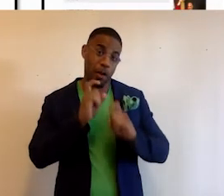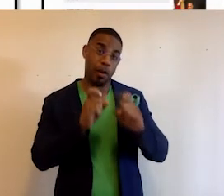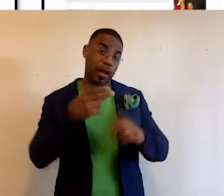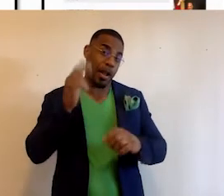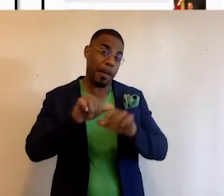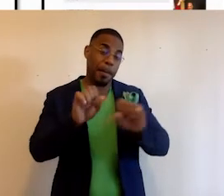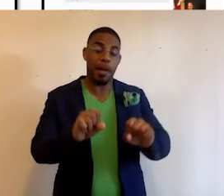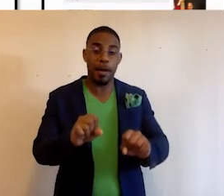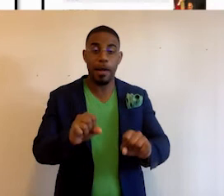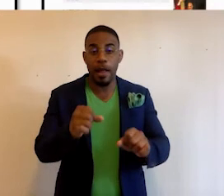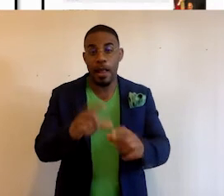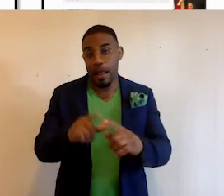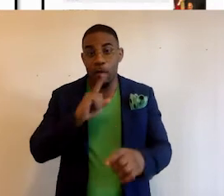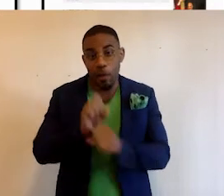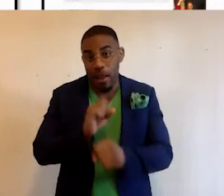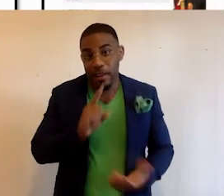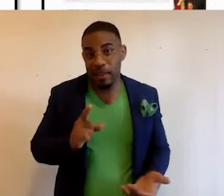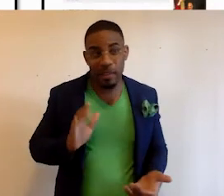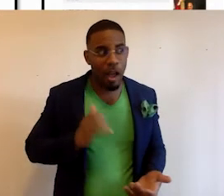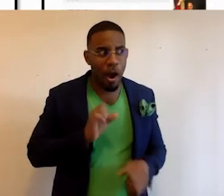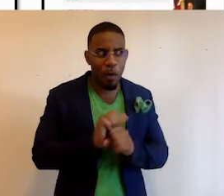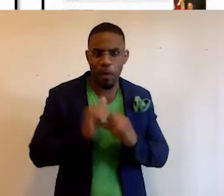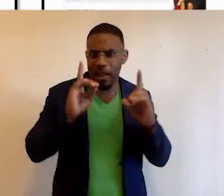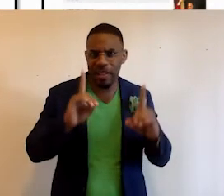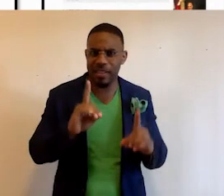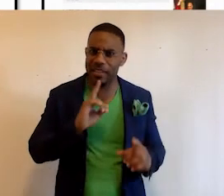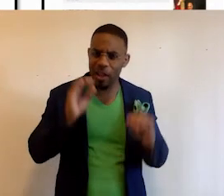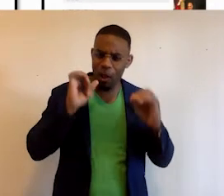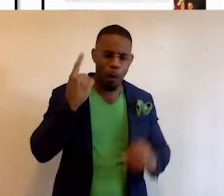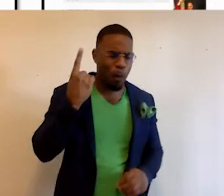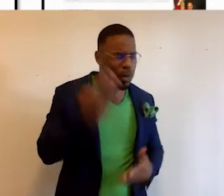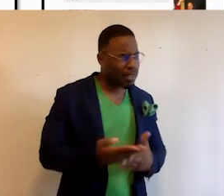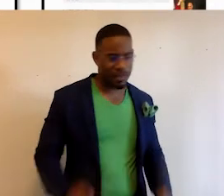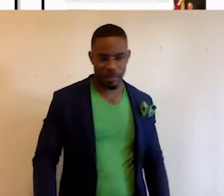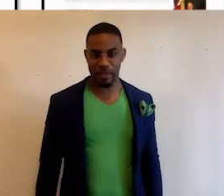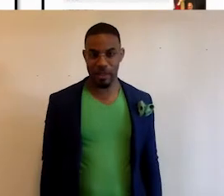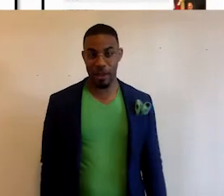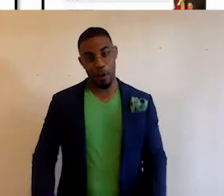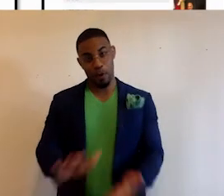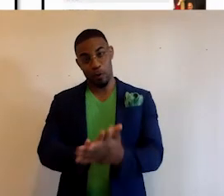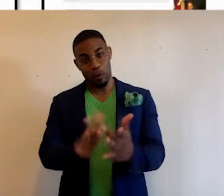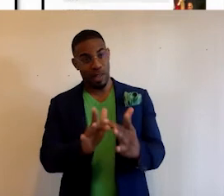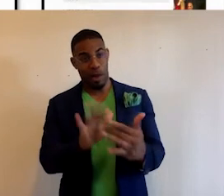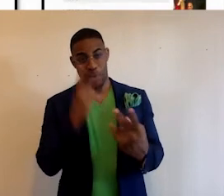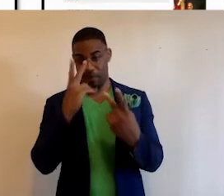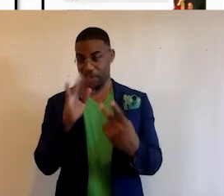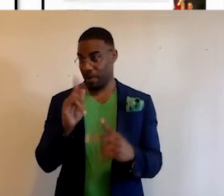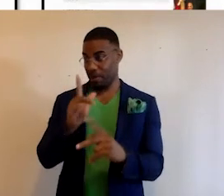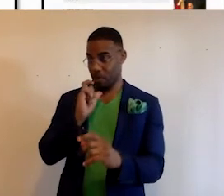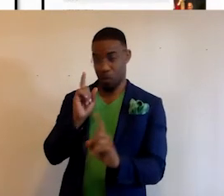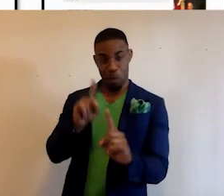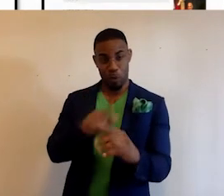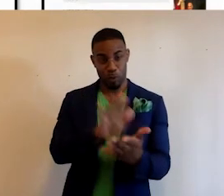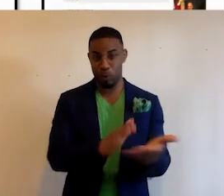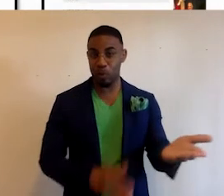possible. And the reality is our work with education has taught us one thing. School sites are usually only visited by people going to those